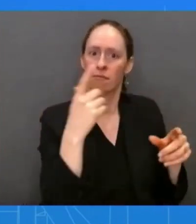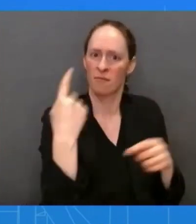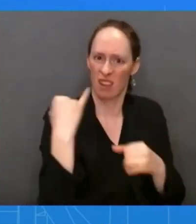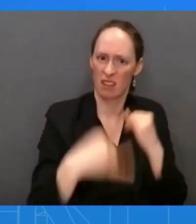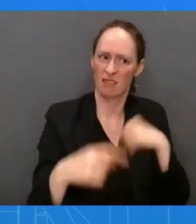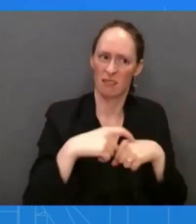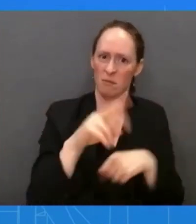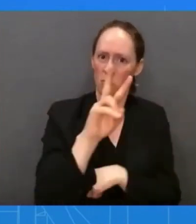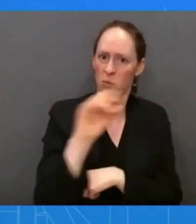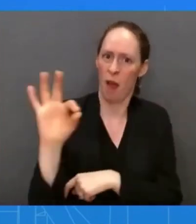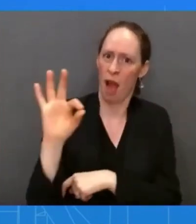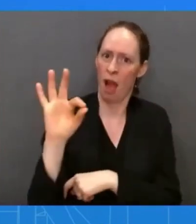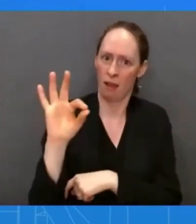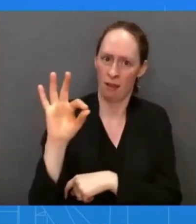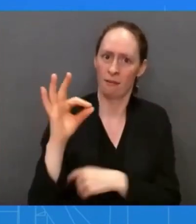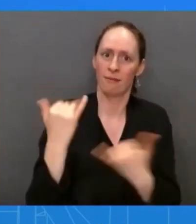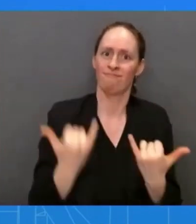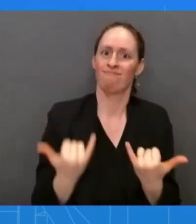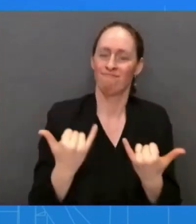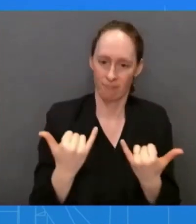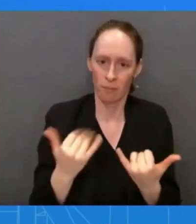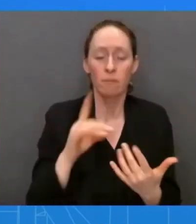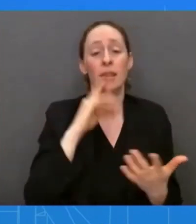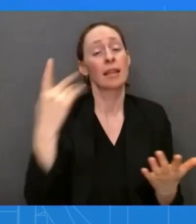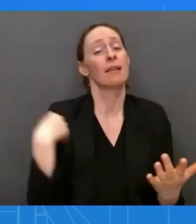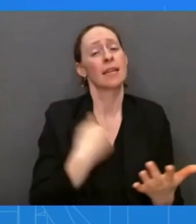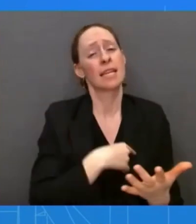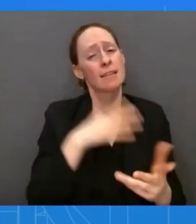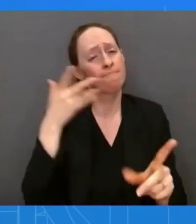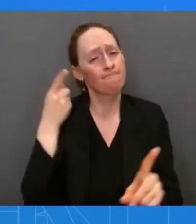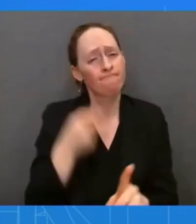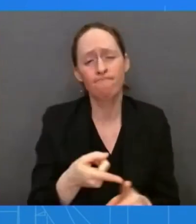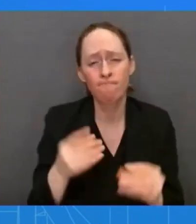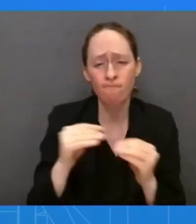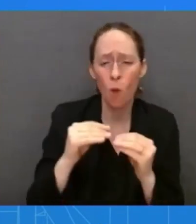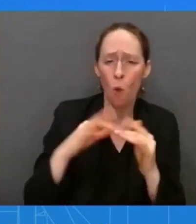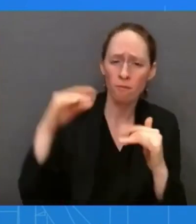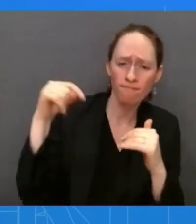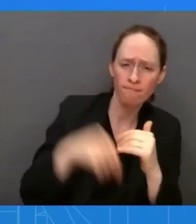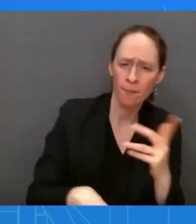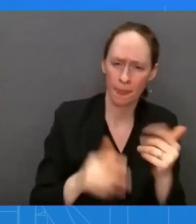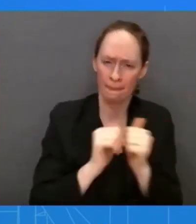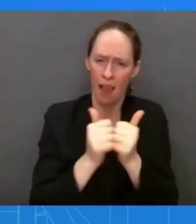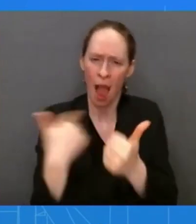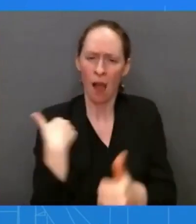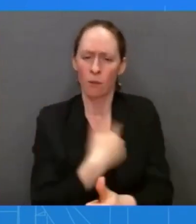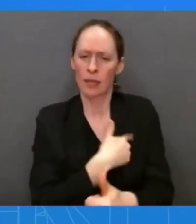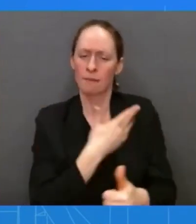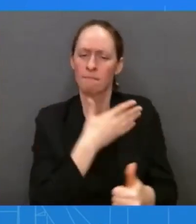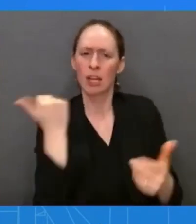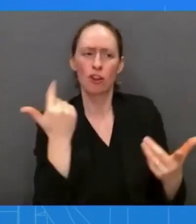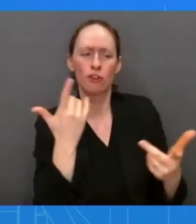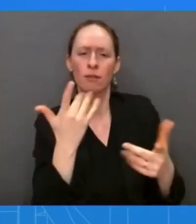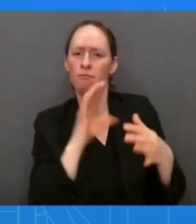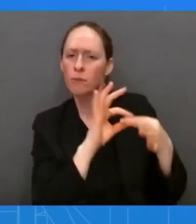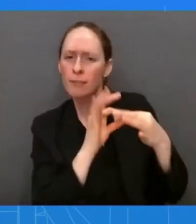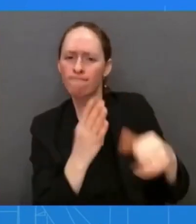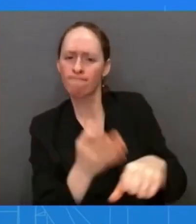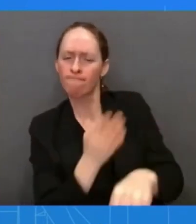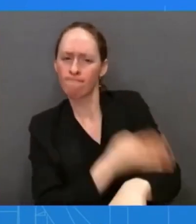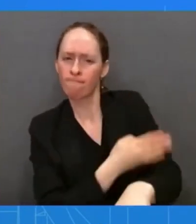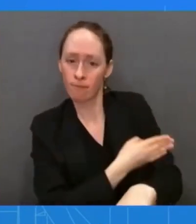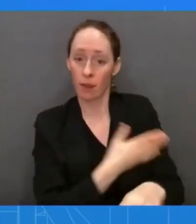relationship. In the second year, we focused on following through on our commitments, including prioritizing orderly and safe migration through regular